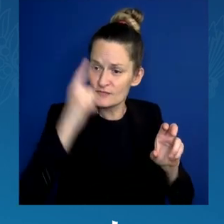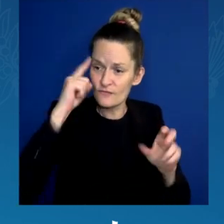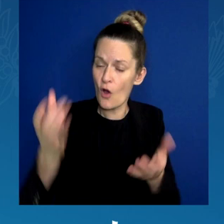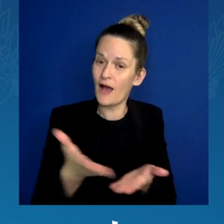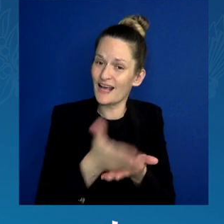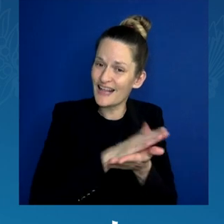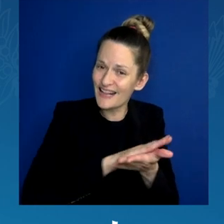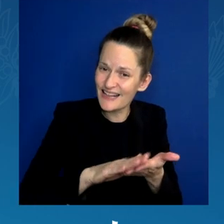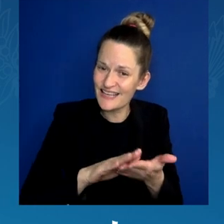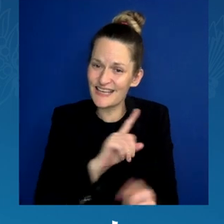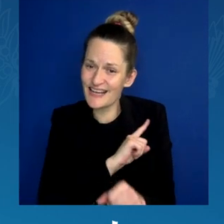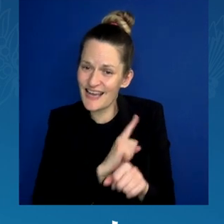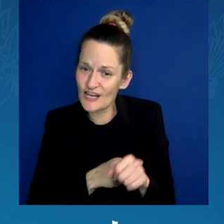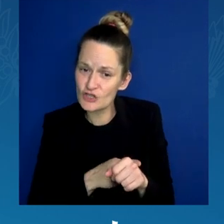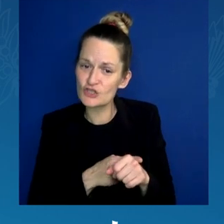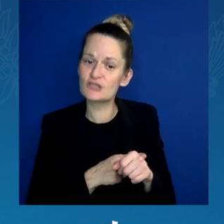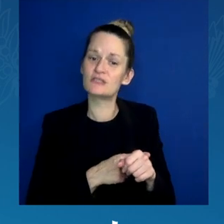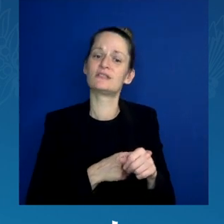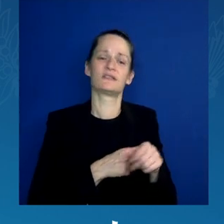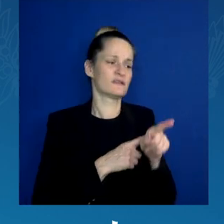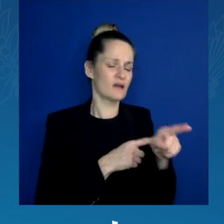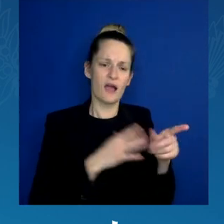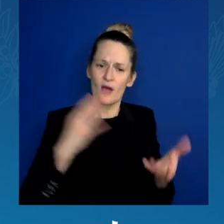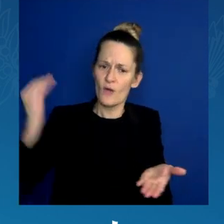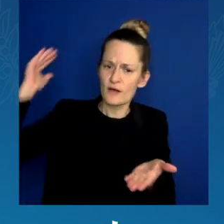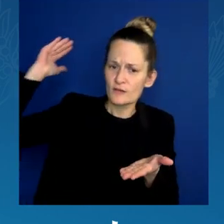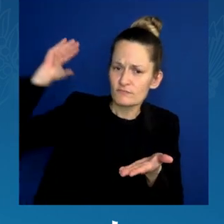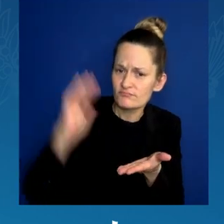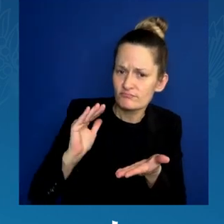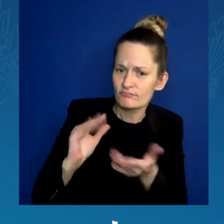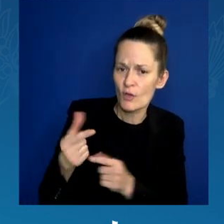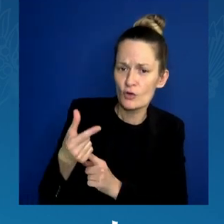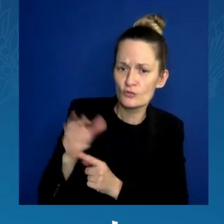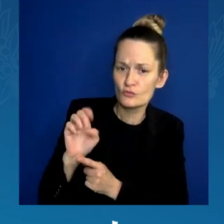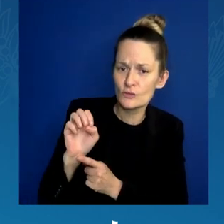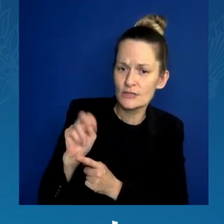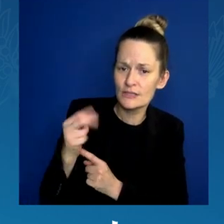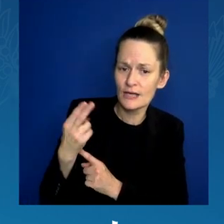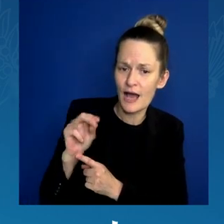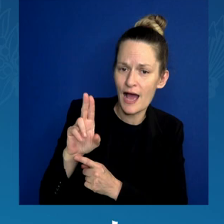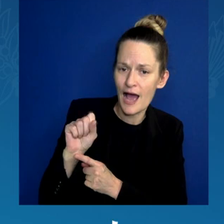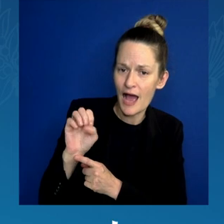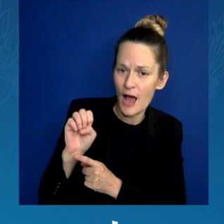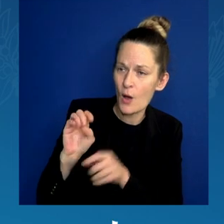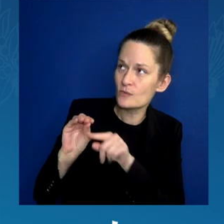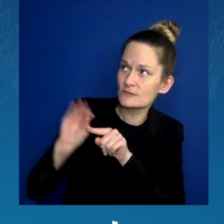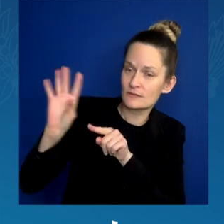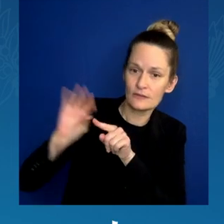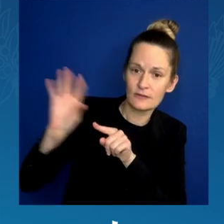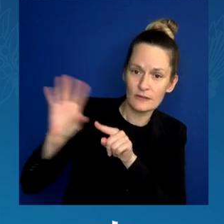gas emissions. Because it has to be the community that leads it, not government leaders.